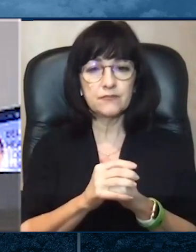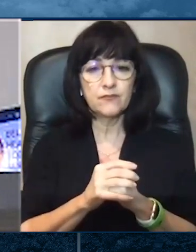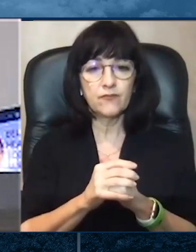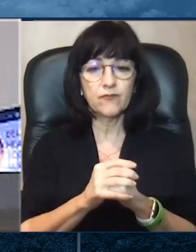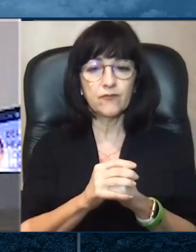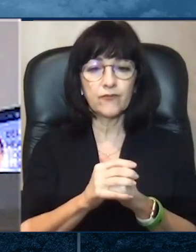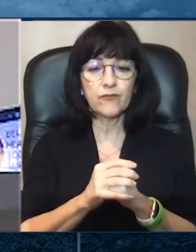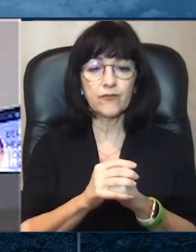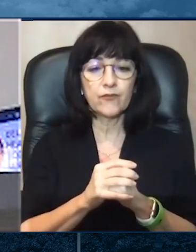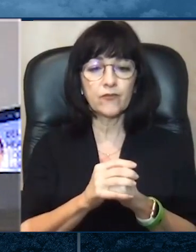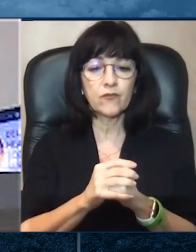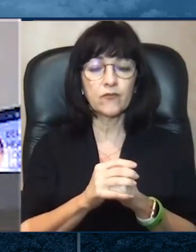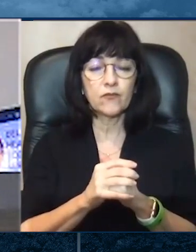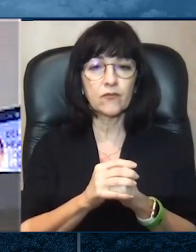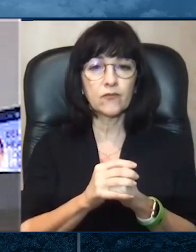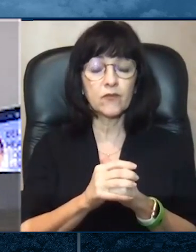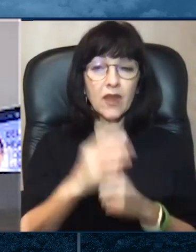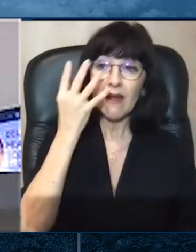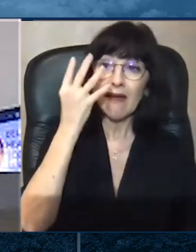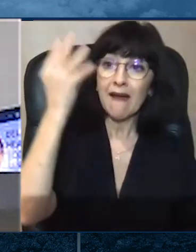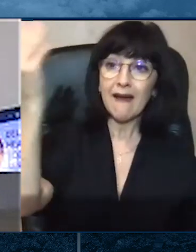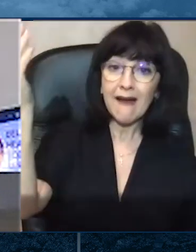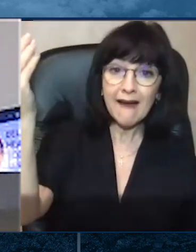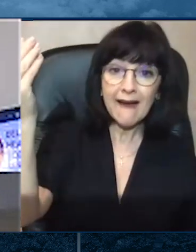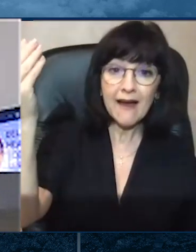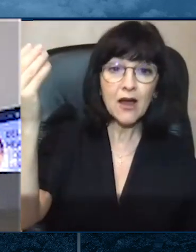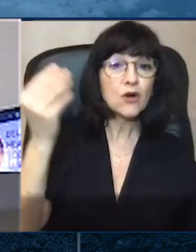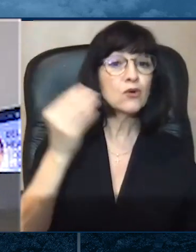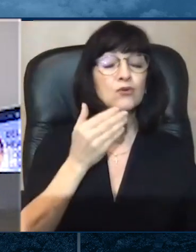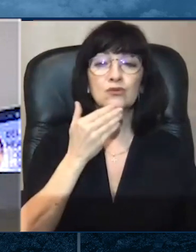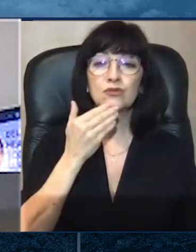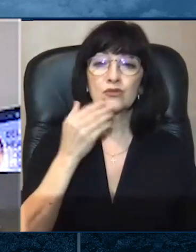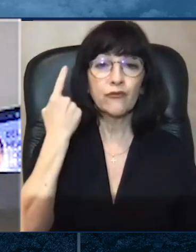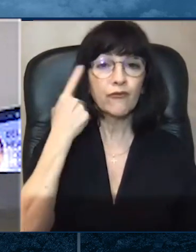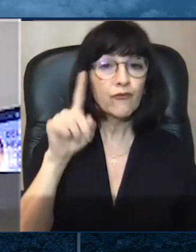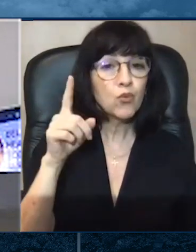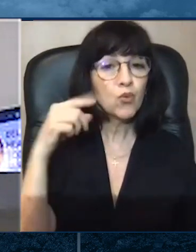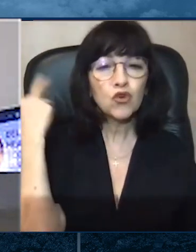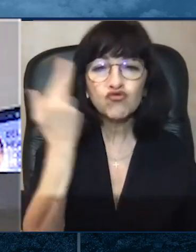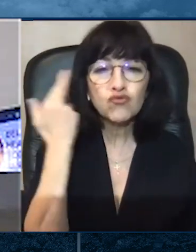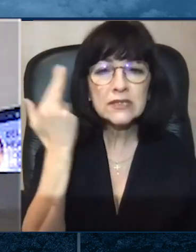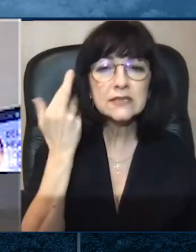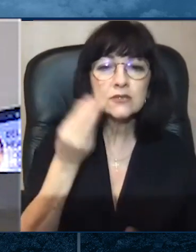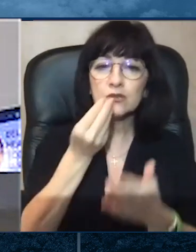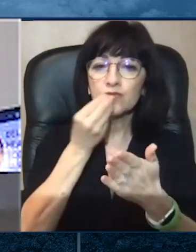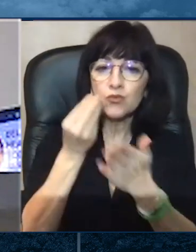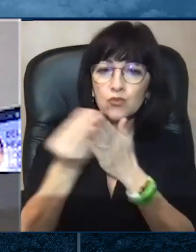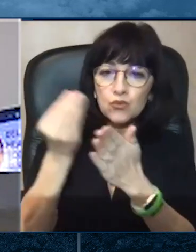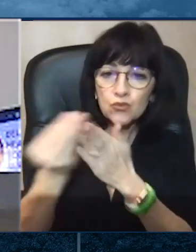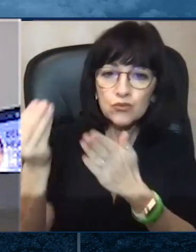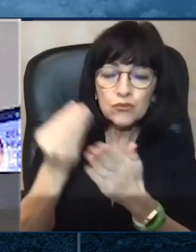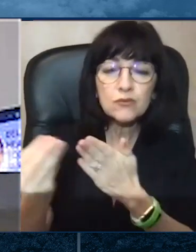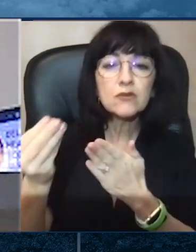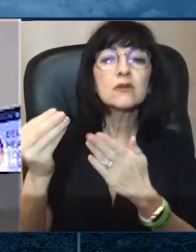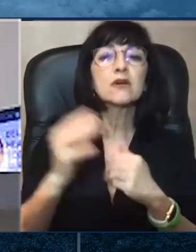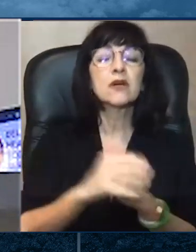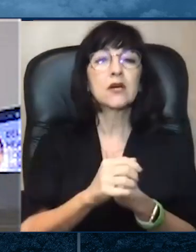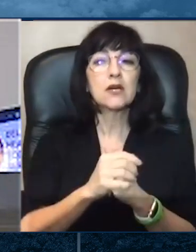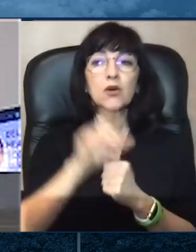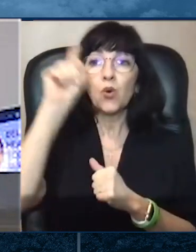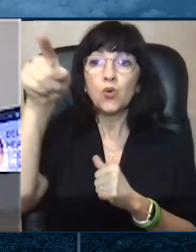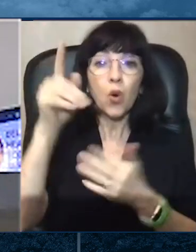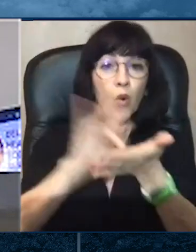a comprar comestibles o buscar sus recetas médicas. Y ir a su trabajo